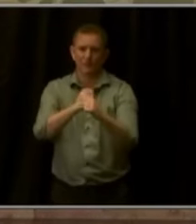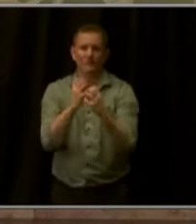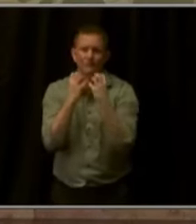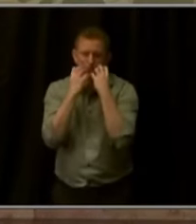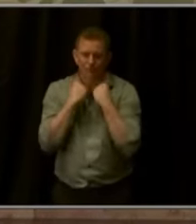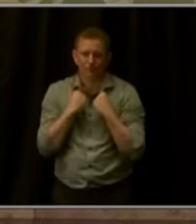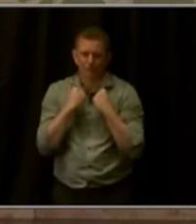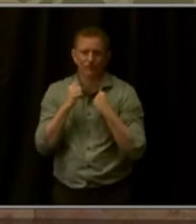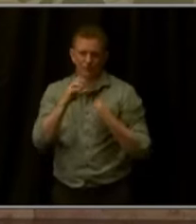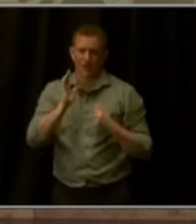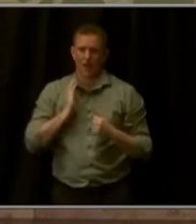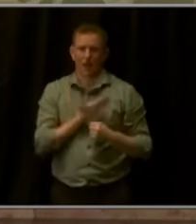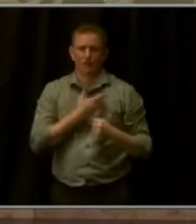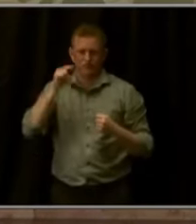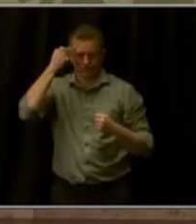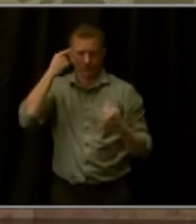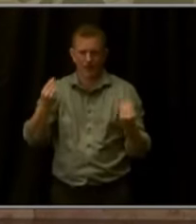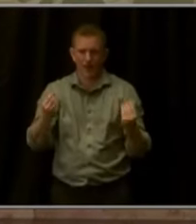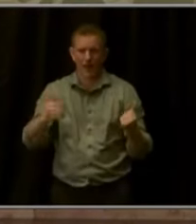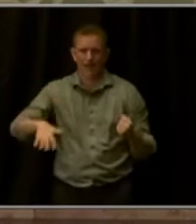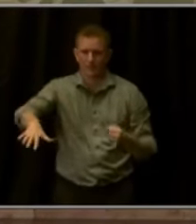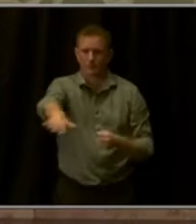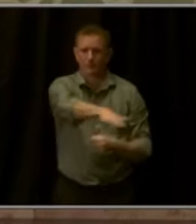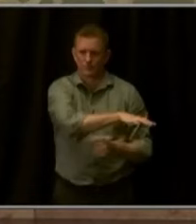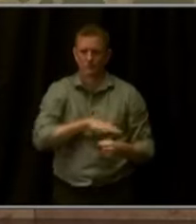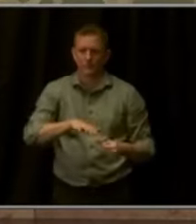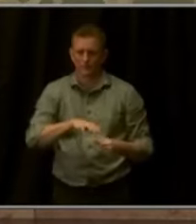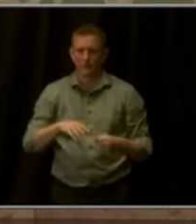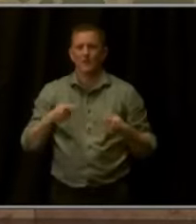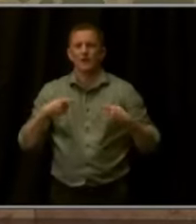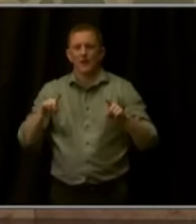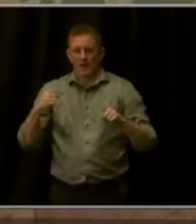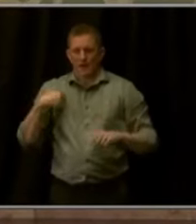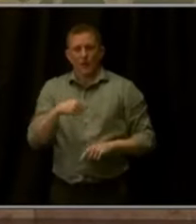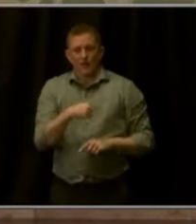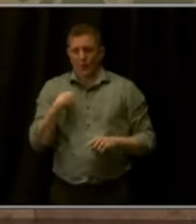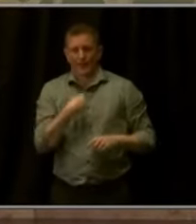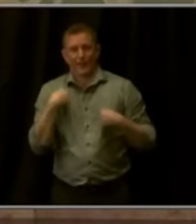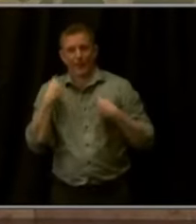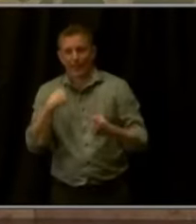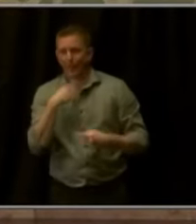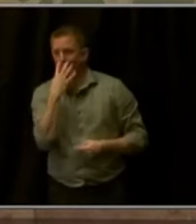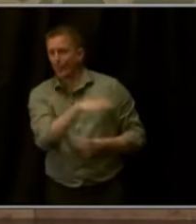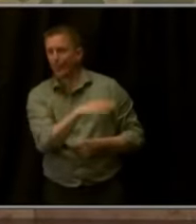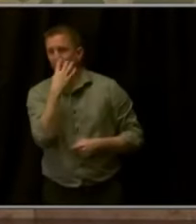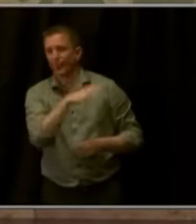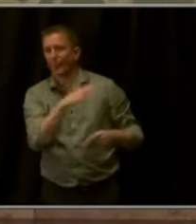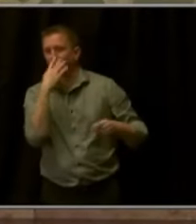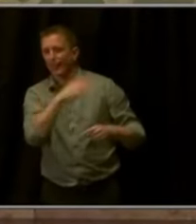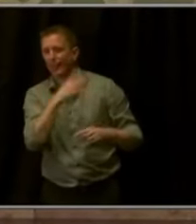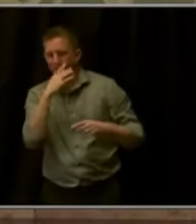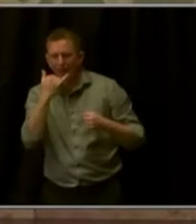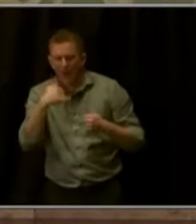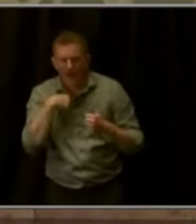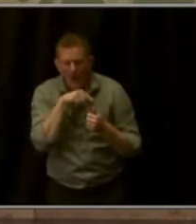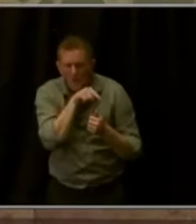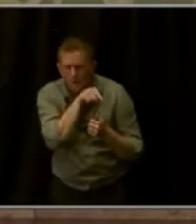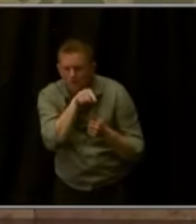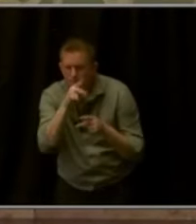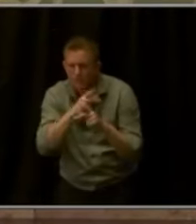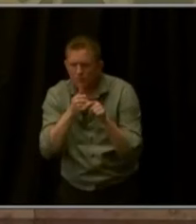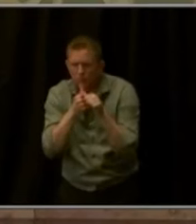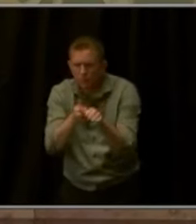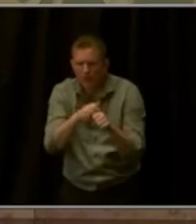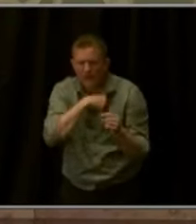is finally factoring in variables that have long been neglected, like tracking the rate of year-to-year biodiversity loss, improving